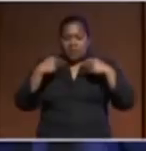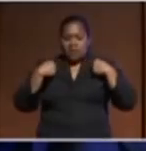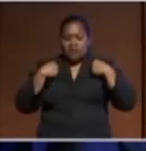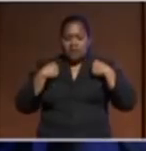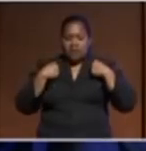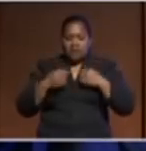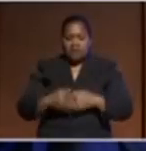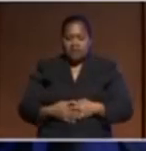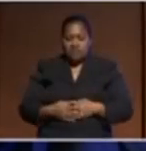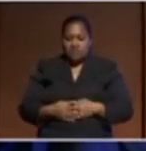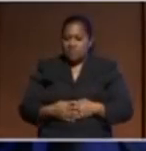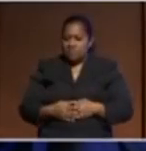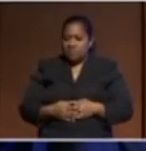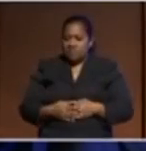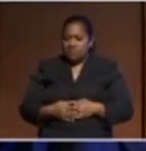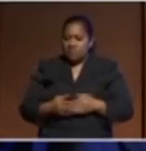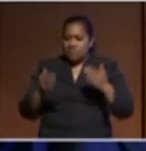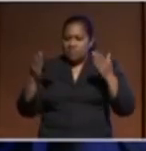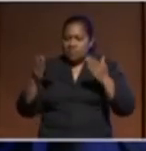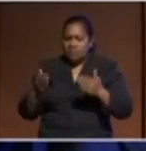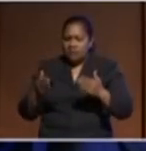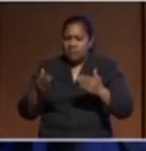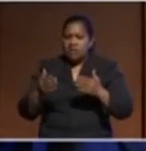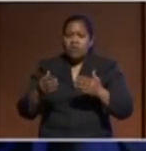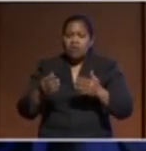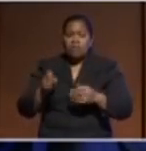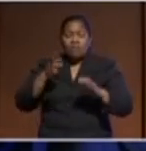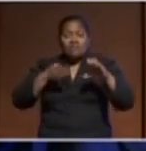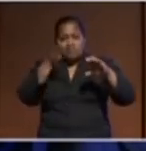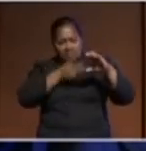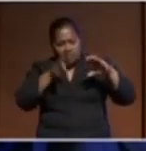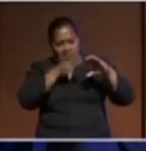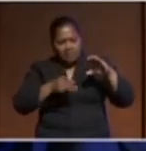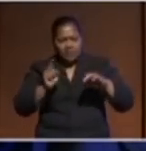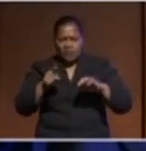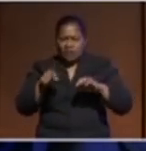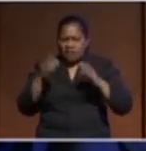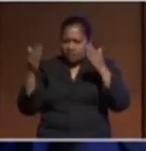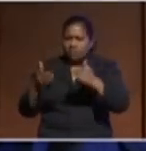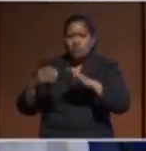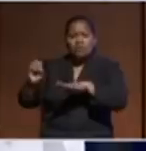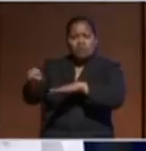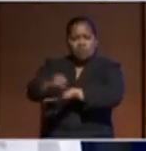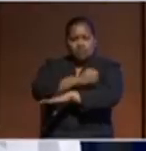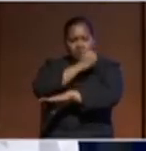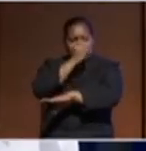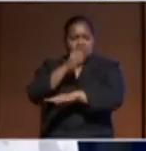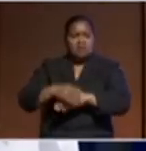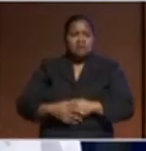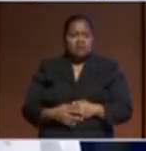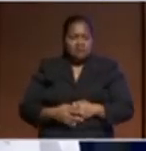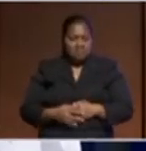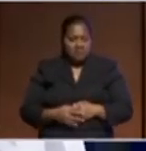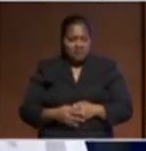desperate measures. He was doing a press release standing in the ocean with the sign that he was holding because